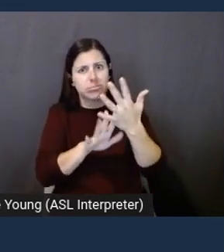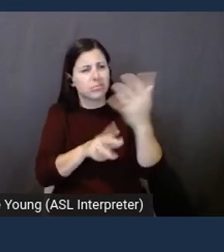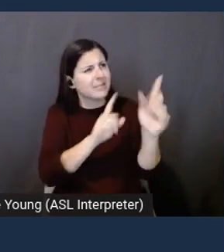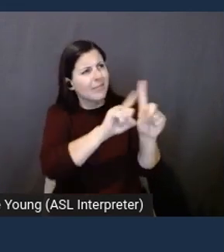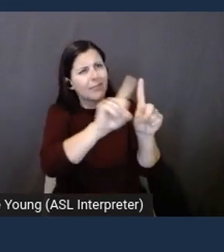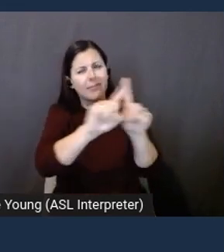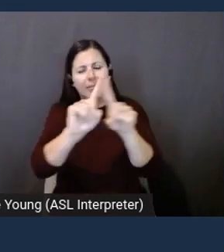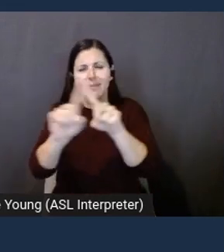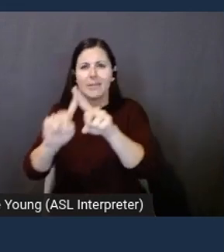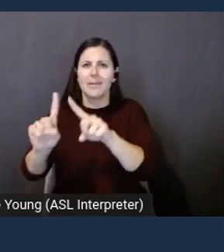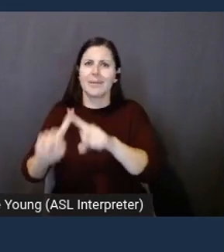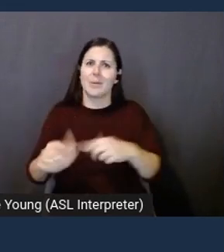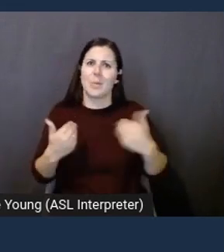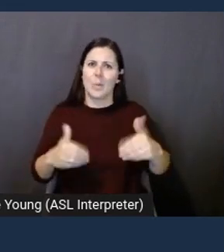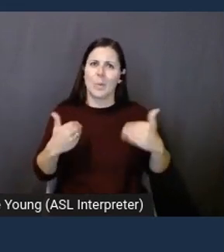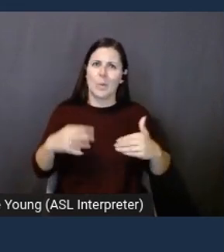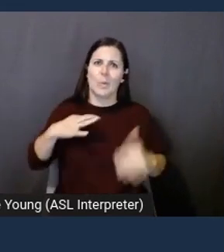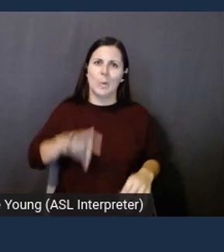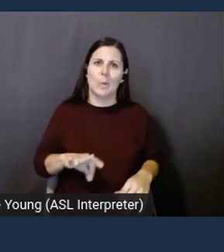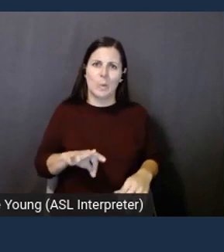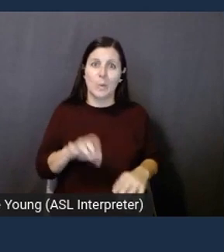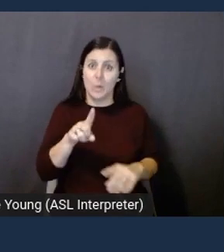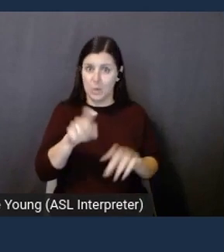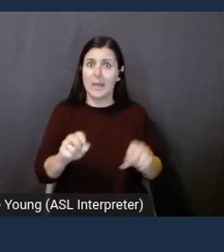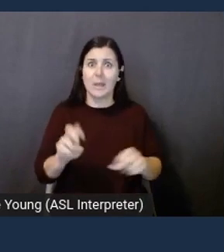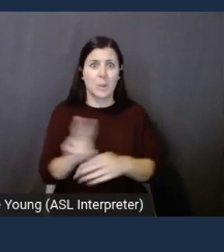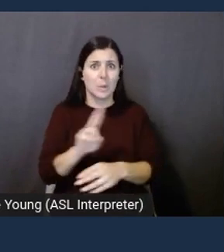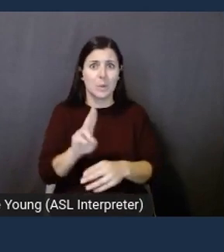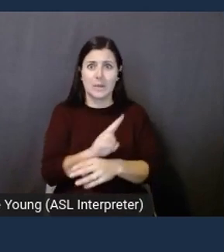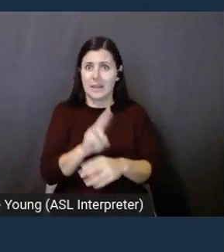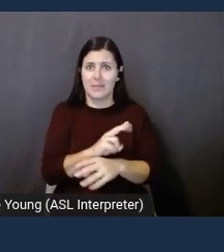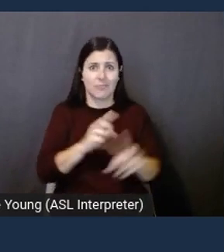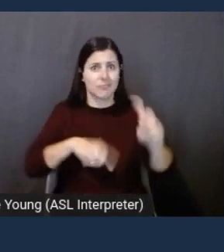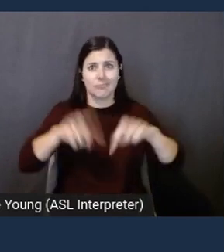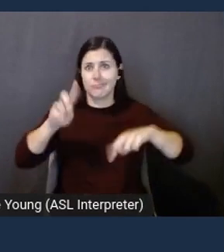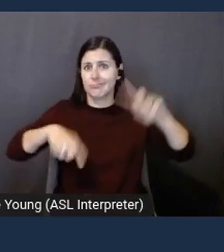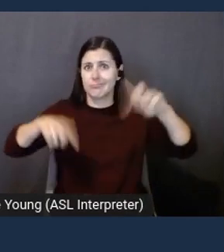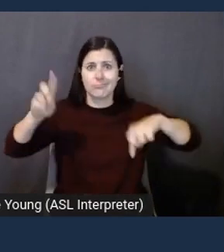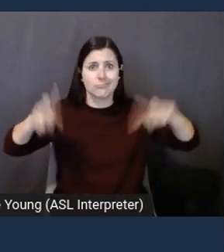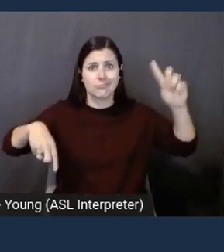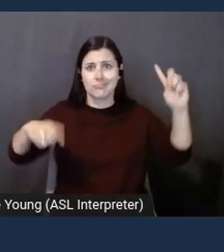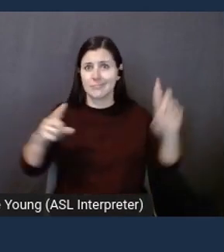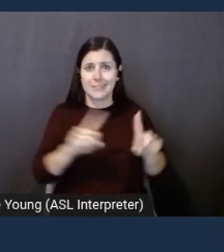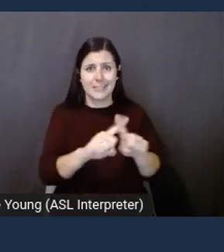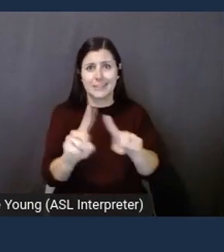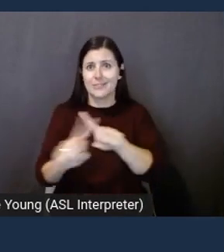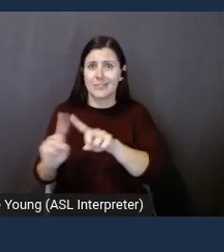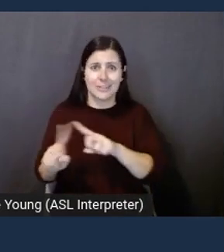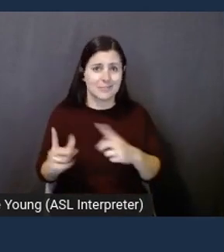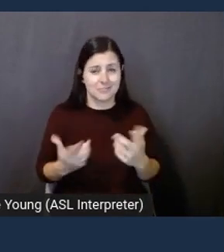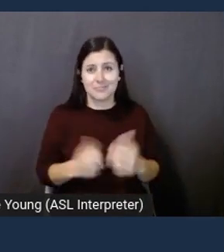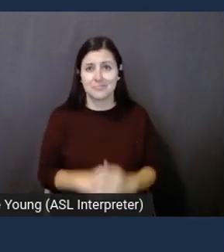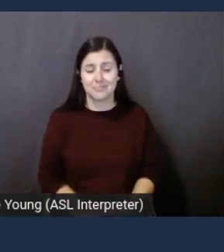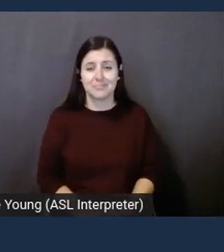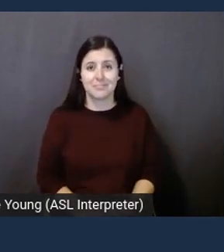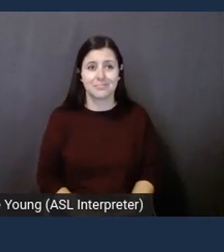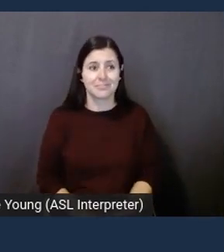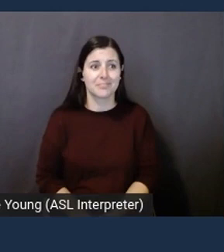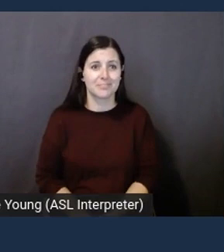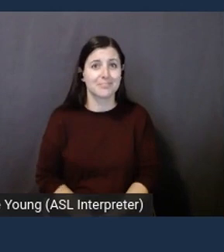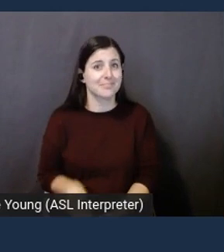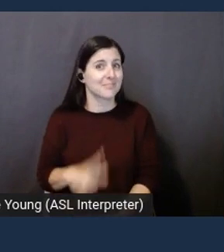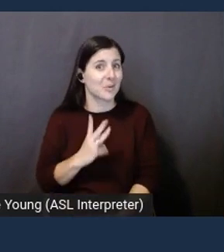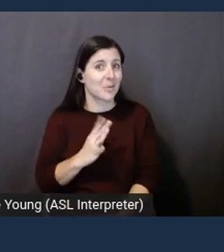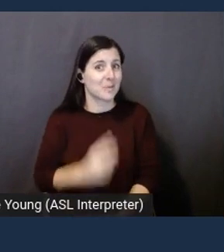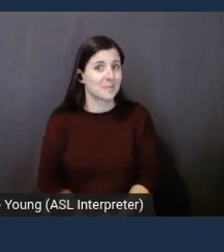goodness built into this. And you can use it for various different workflows and various different use cases. So, pretty cool.